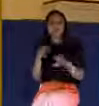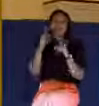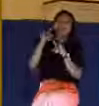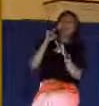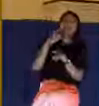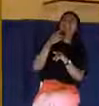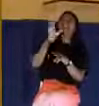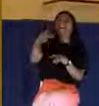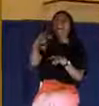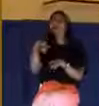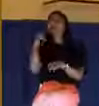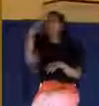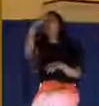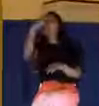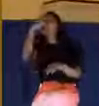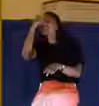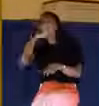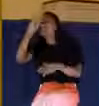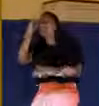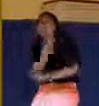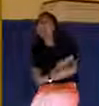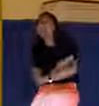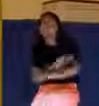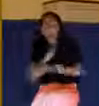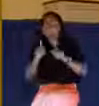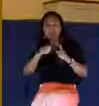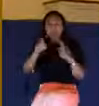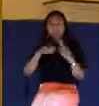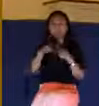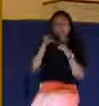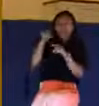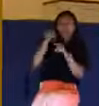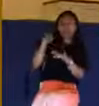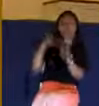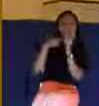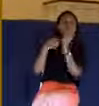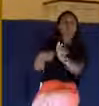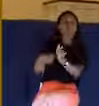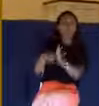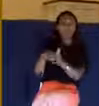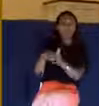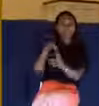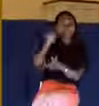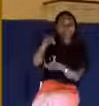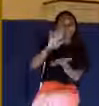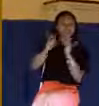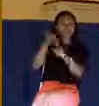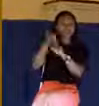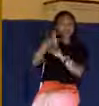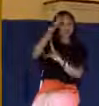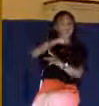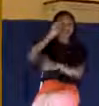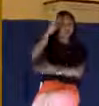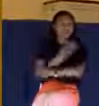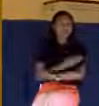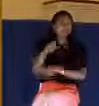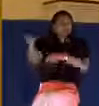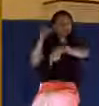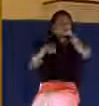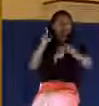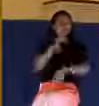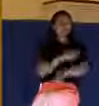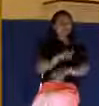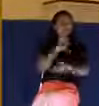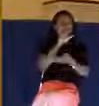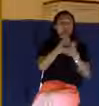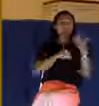You say, why? Because if you go to Psalm 22, which is one of the most incredible messianic psalms in the Old Testament, some scholars call Psalm